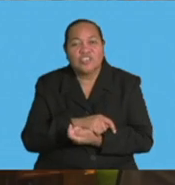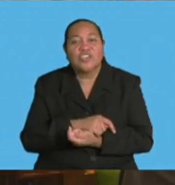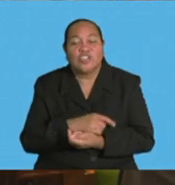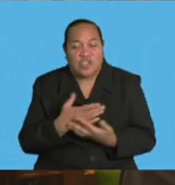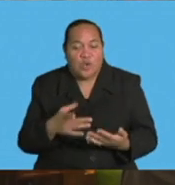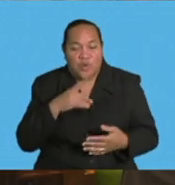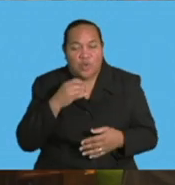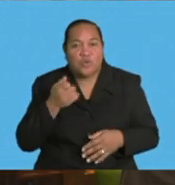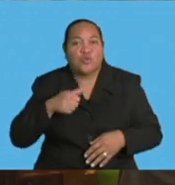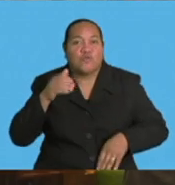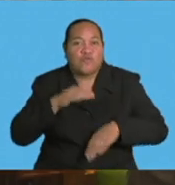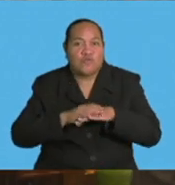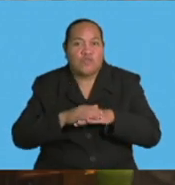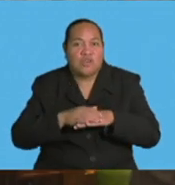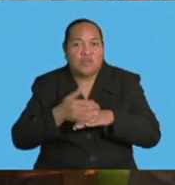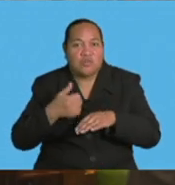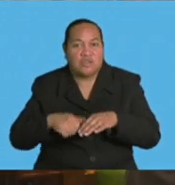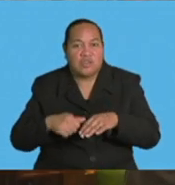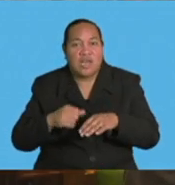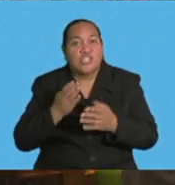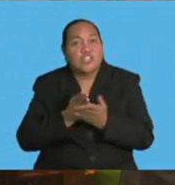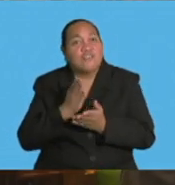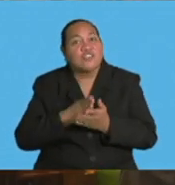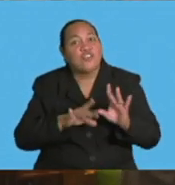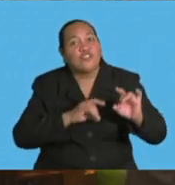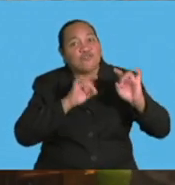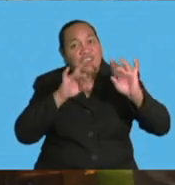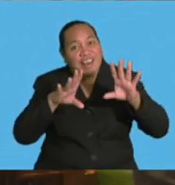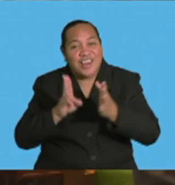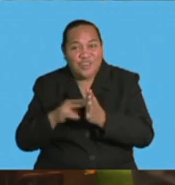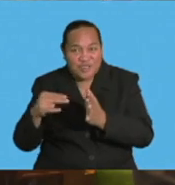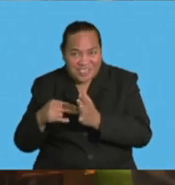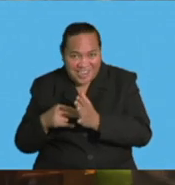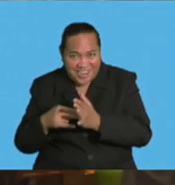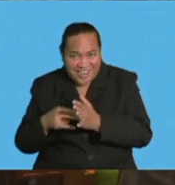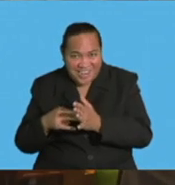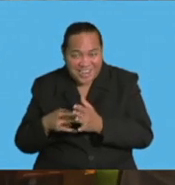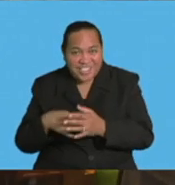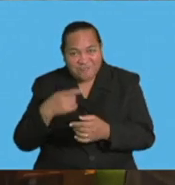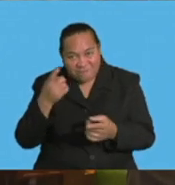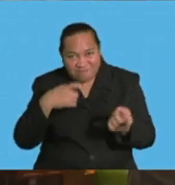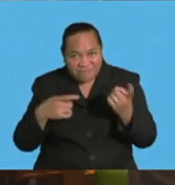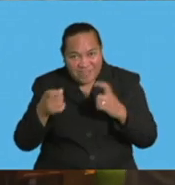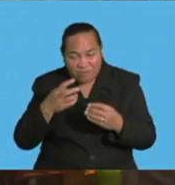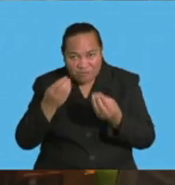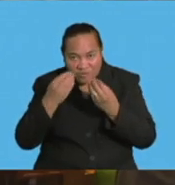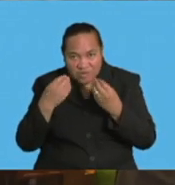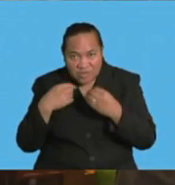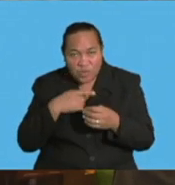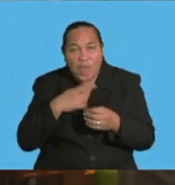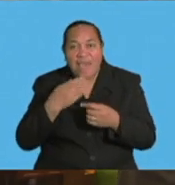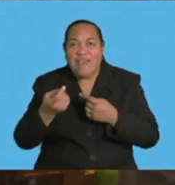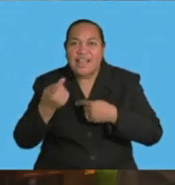fully utilizing the services of Australian and New Zealand trainers. And at the same time, as before, we also have these exchange